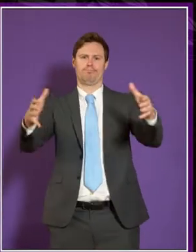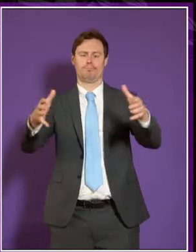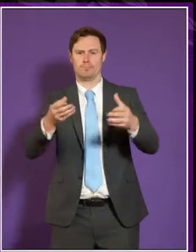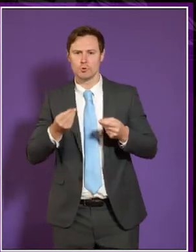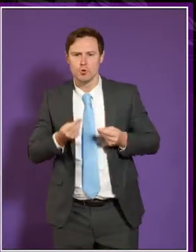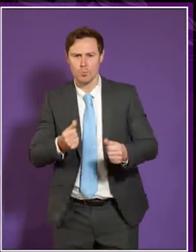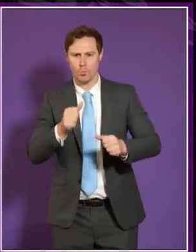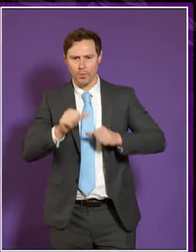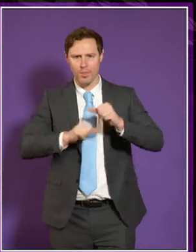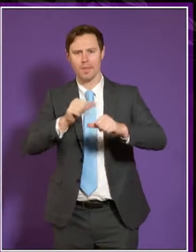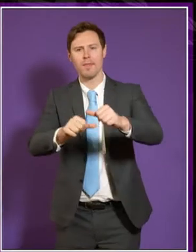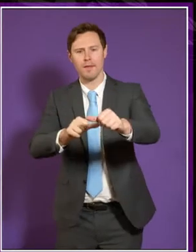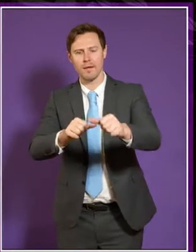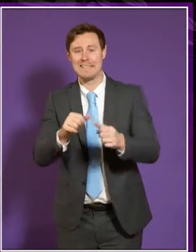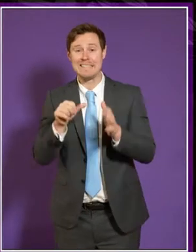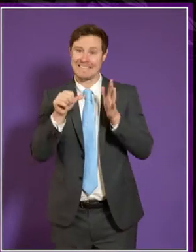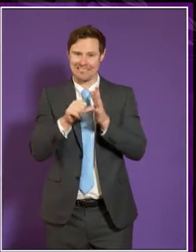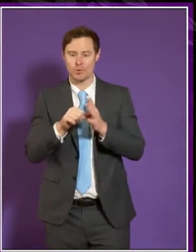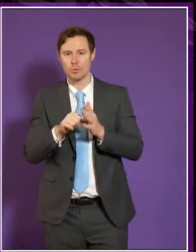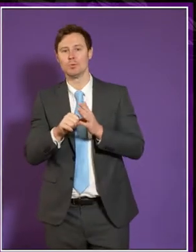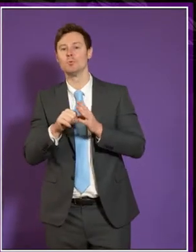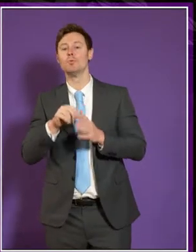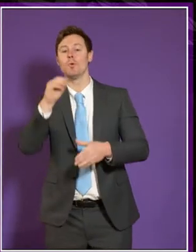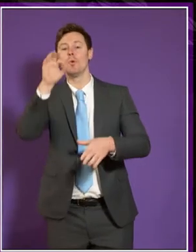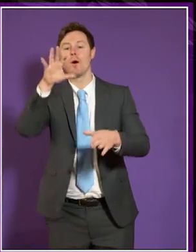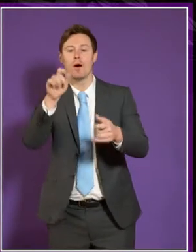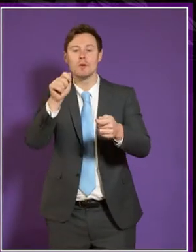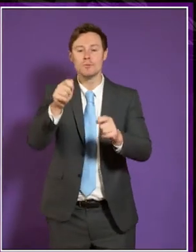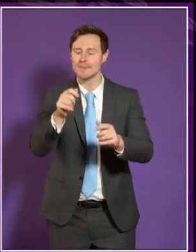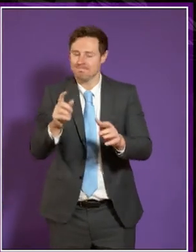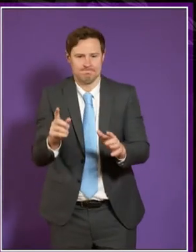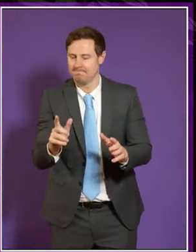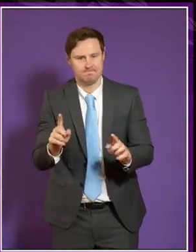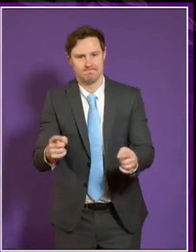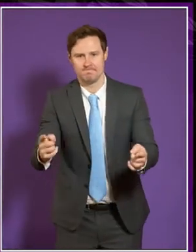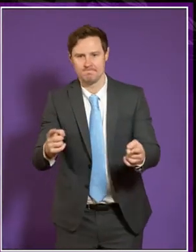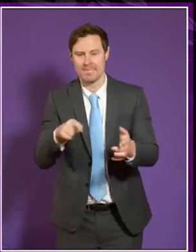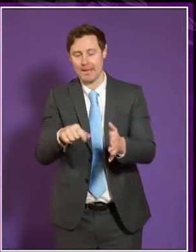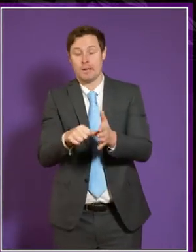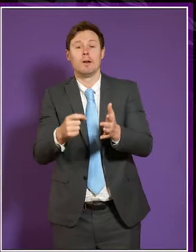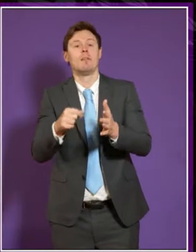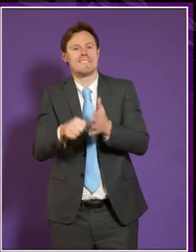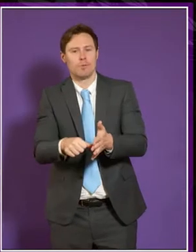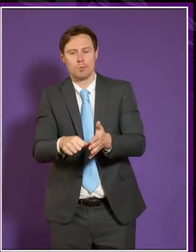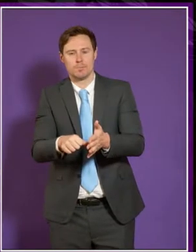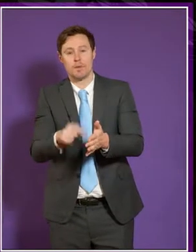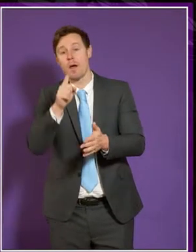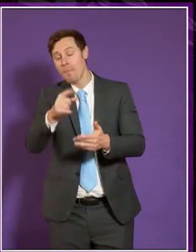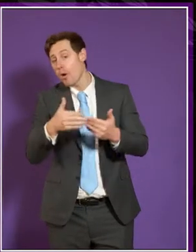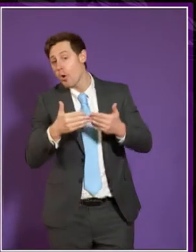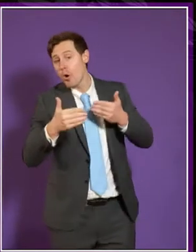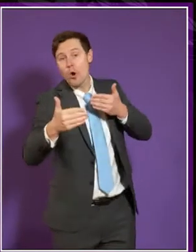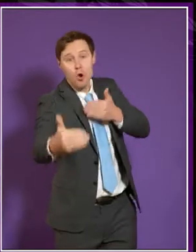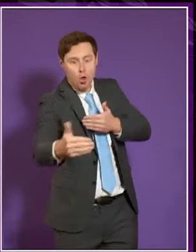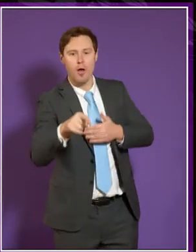where it's quite hard to tweak. So that makes quick change more difficult. But in the long run, I